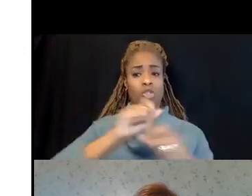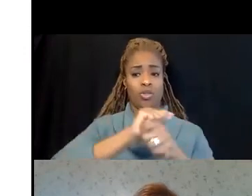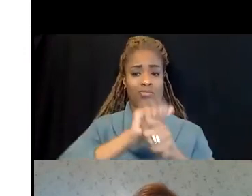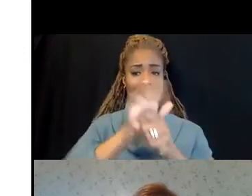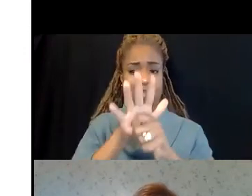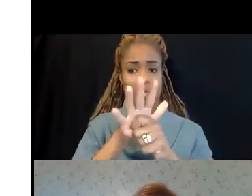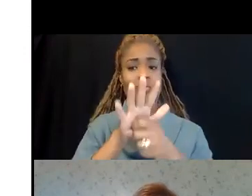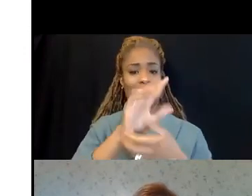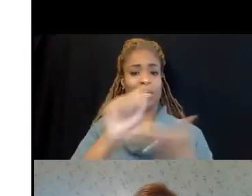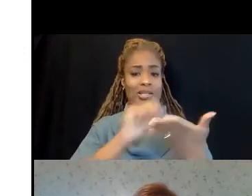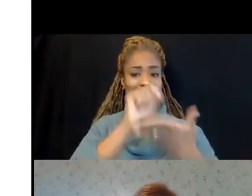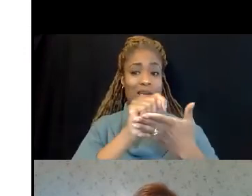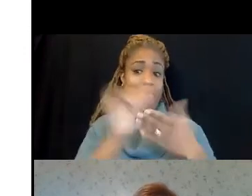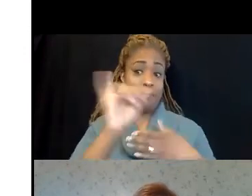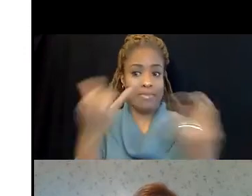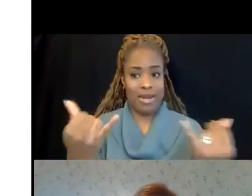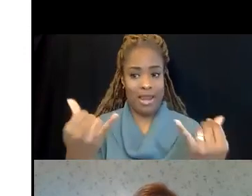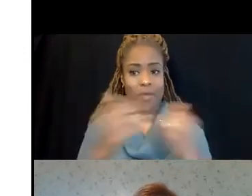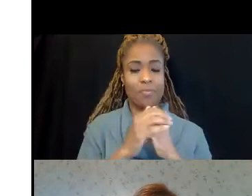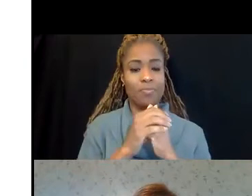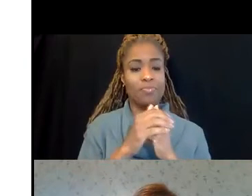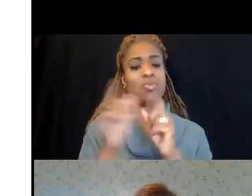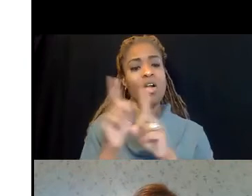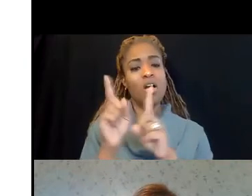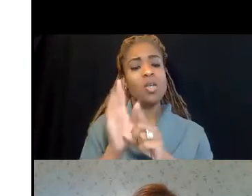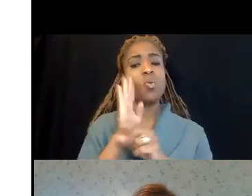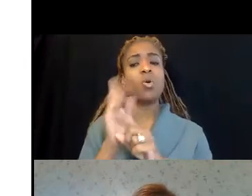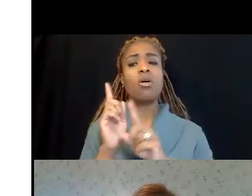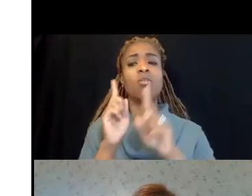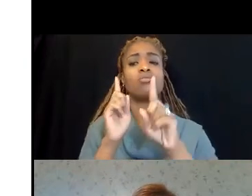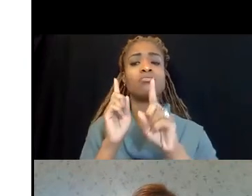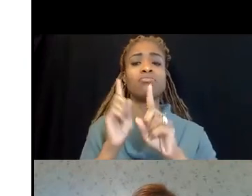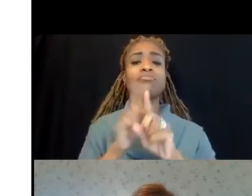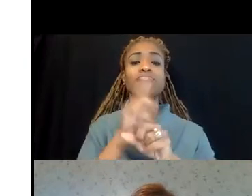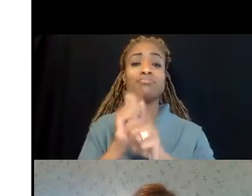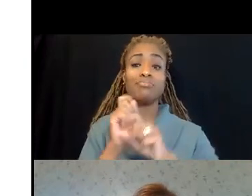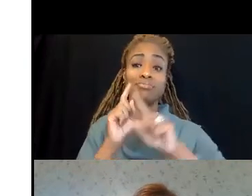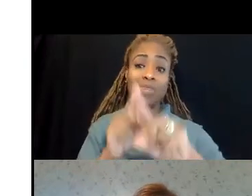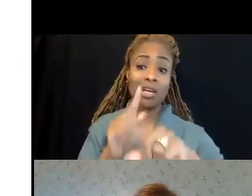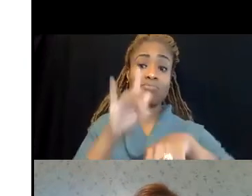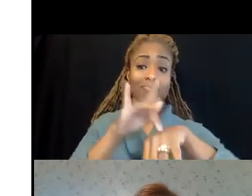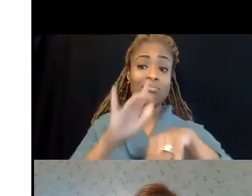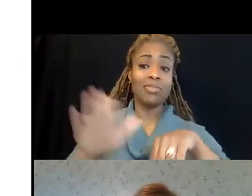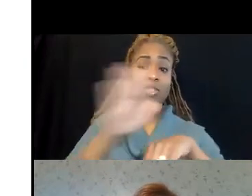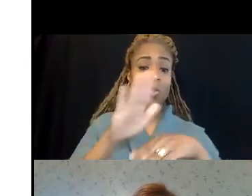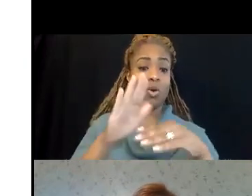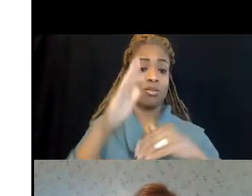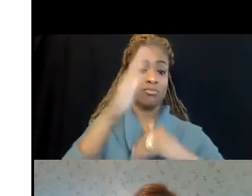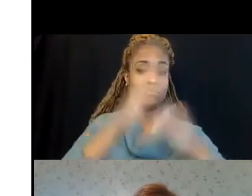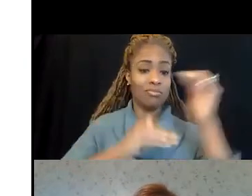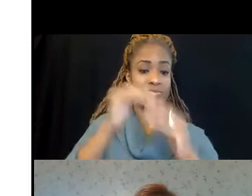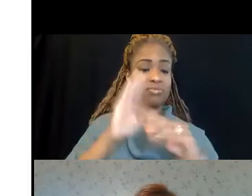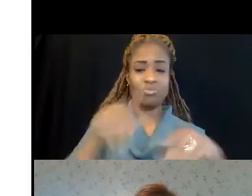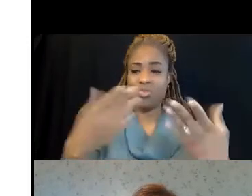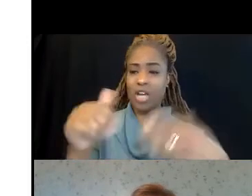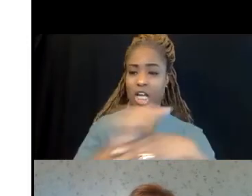times like now. And they also will come to onsite training. They'll actually come and provide the training